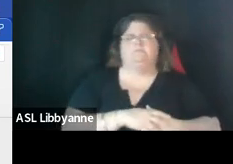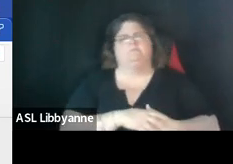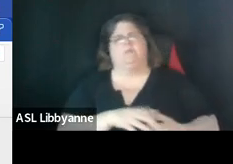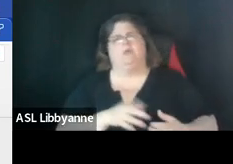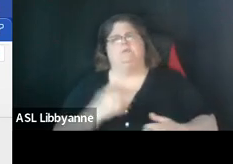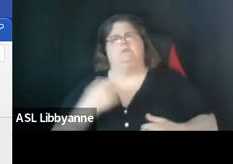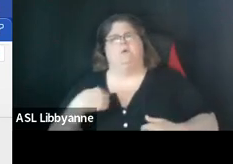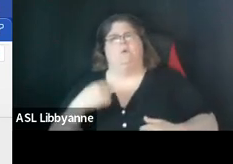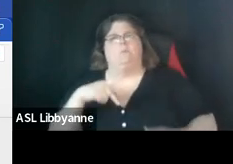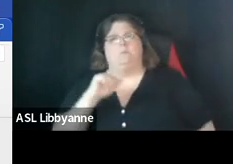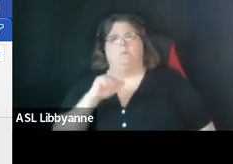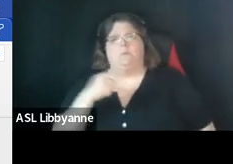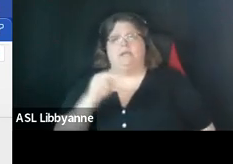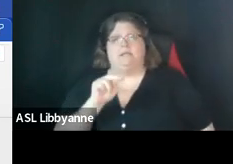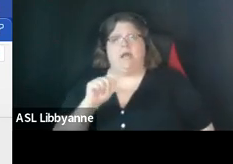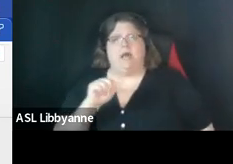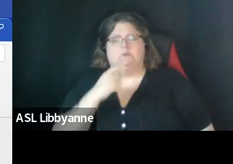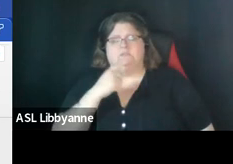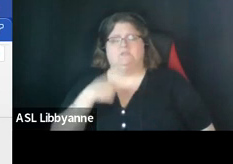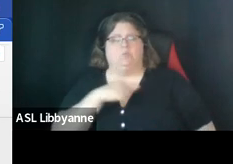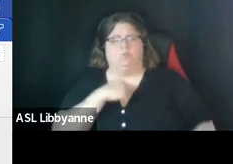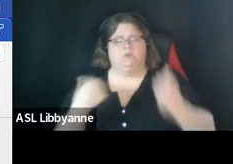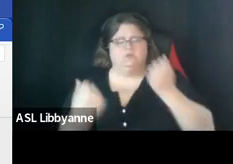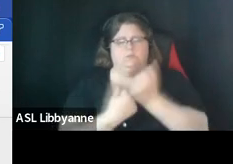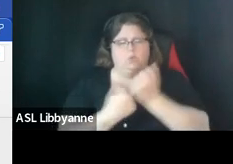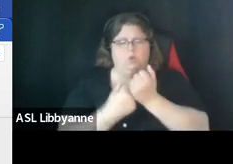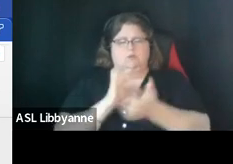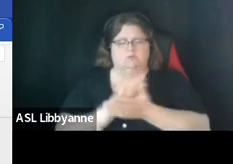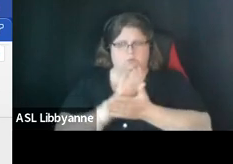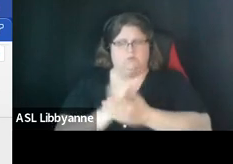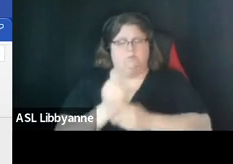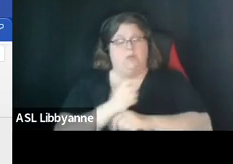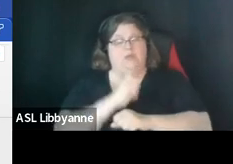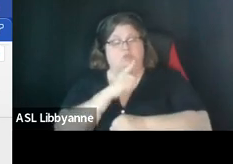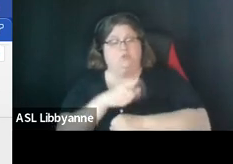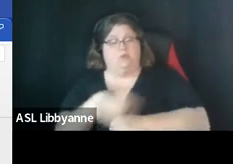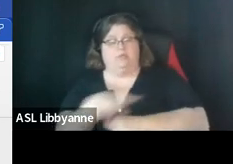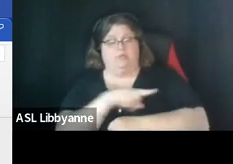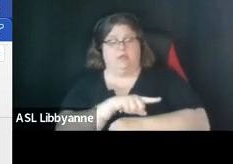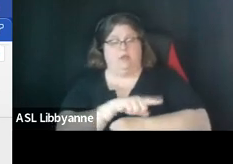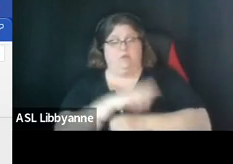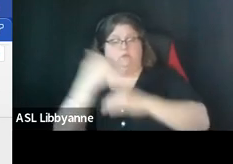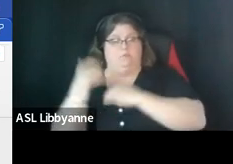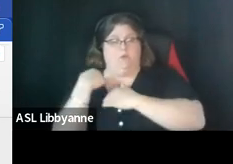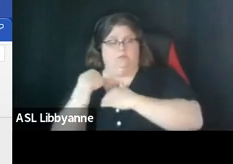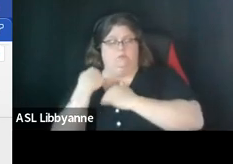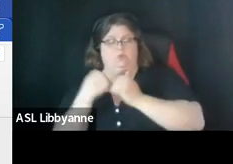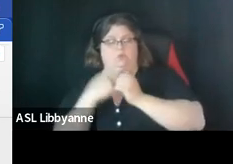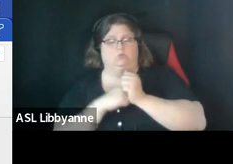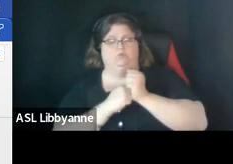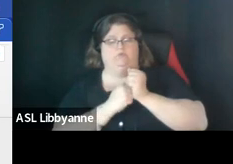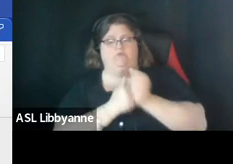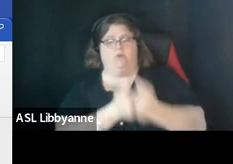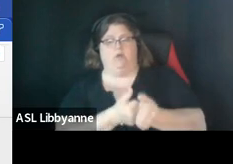schools um and we're holding them accountable based on the different